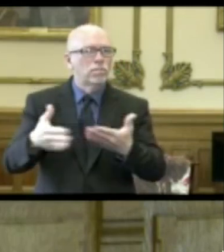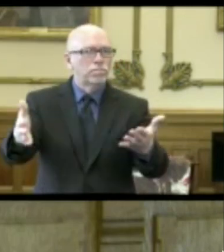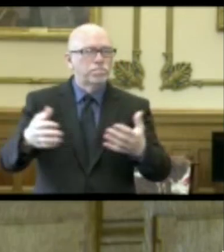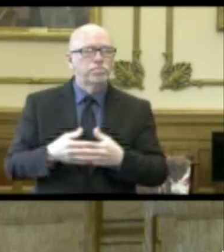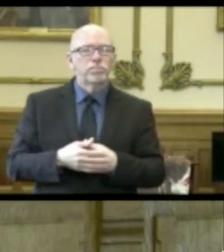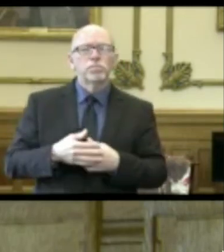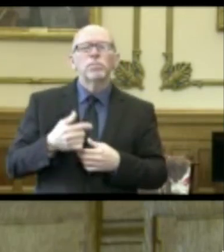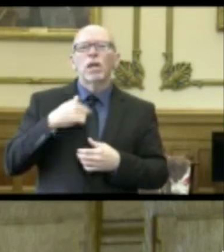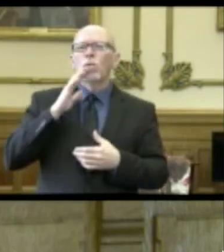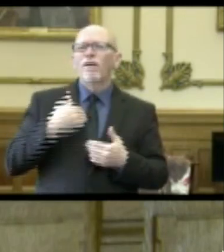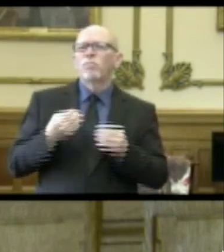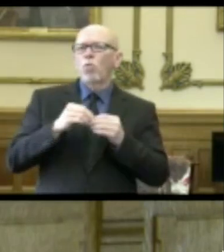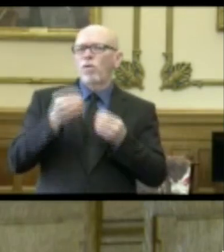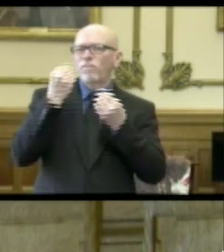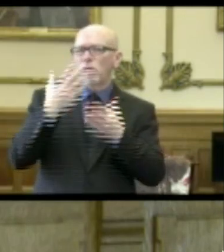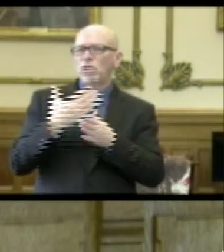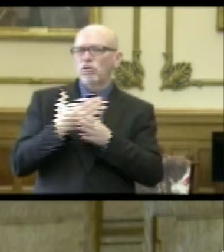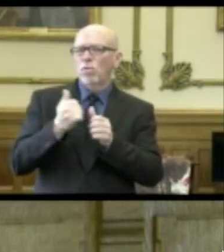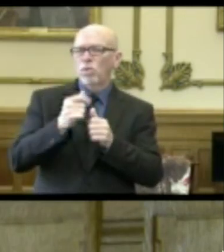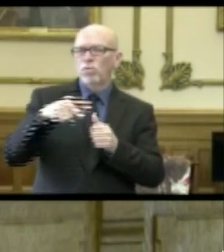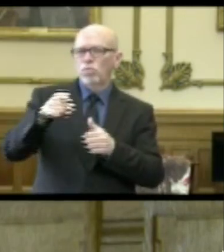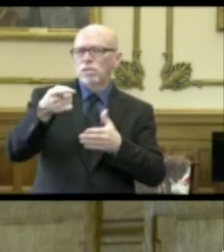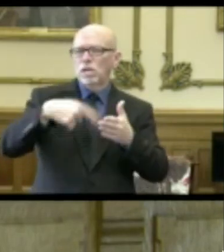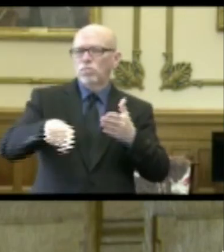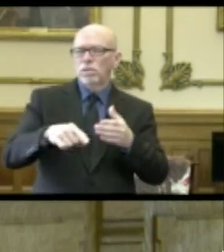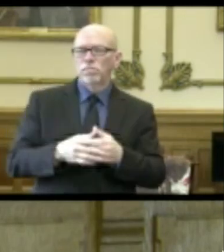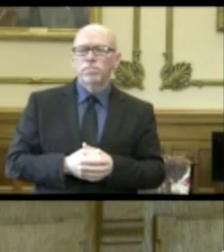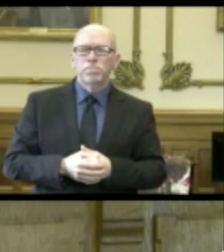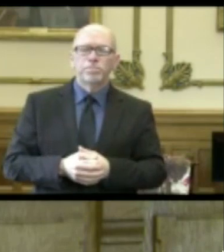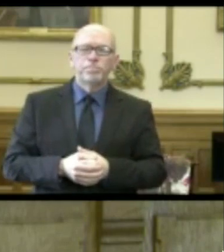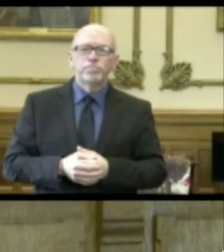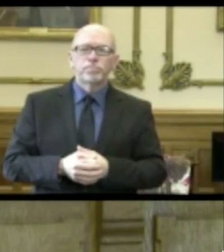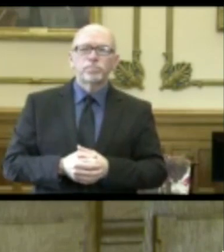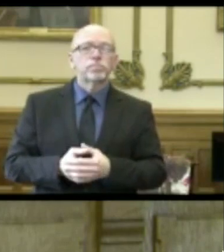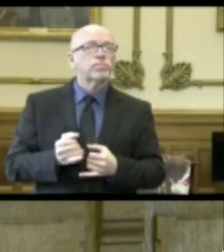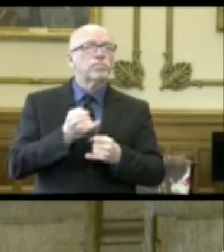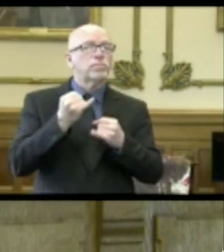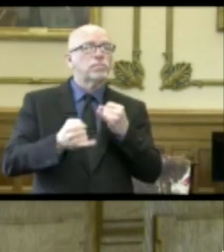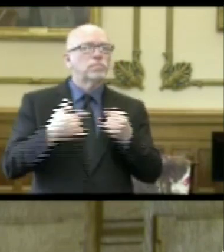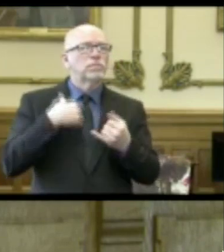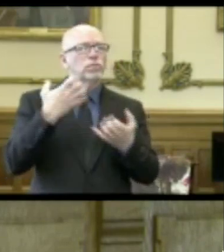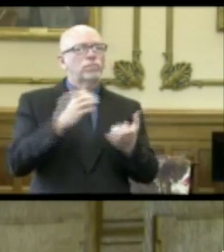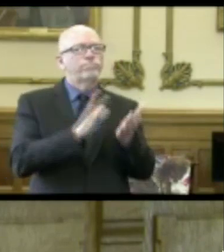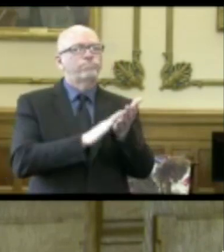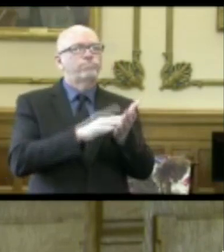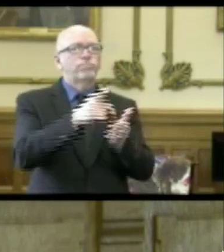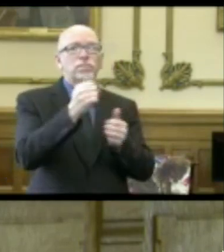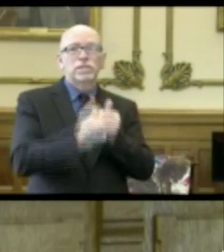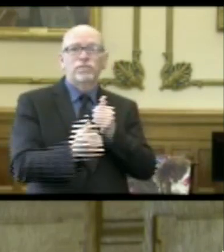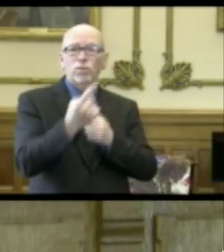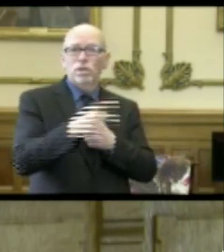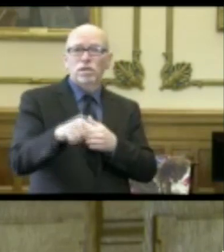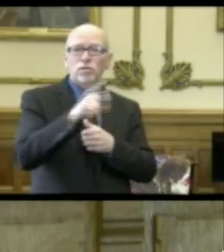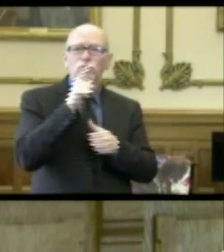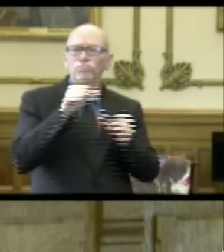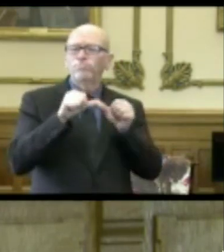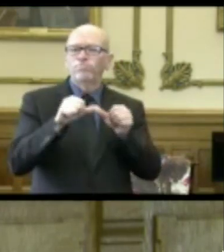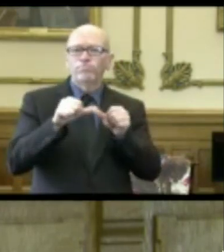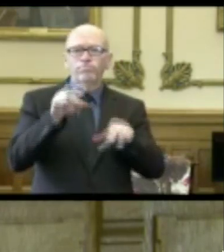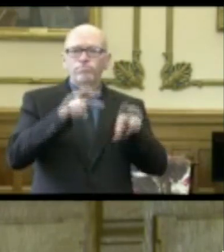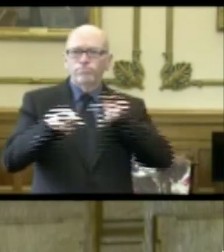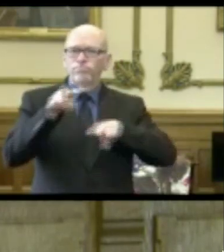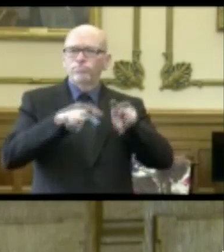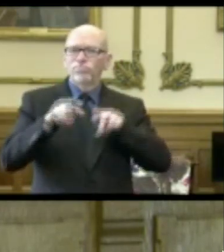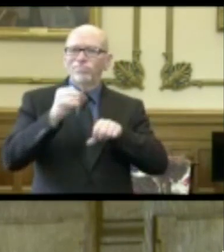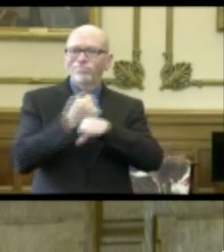more information to share about this partnership next week. Finally, want to give a shout-out to everyone who continues to review the data coming